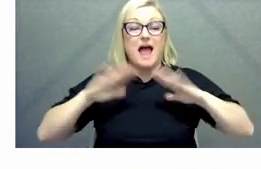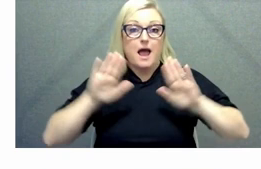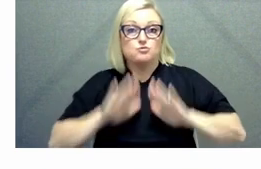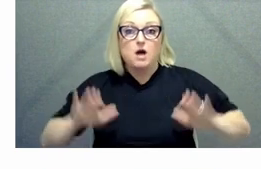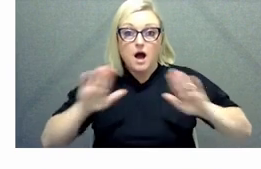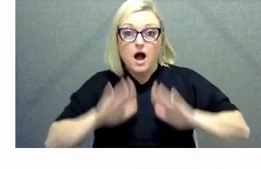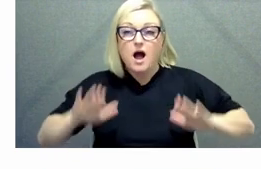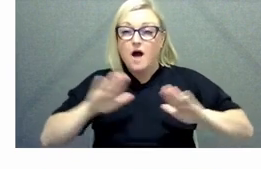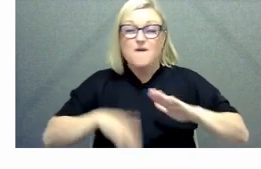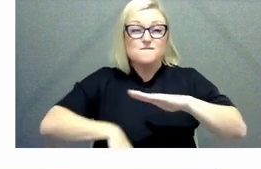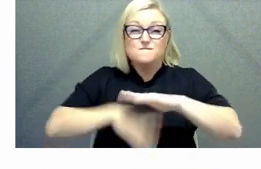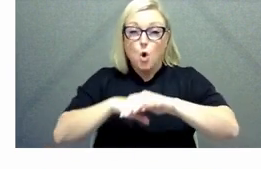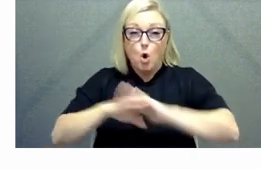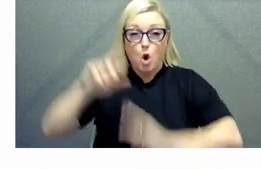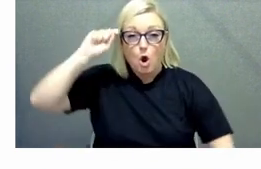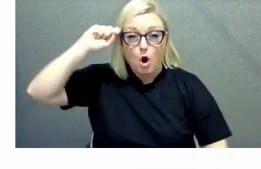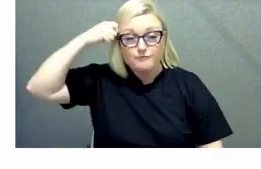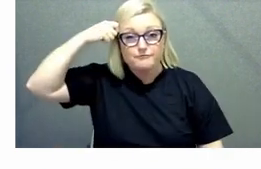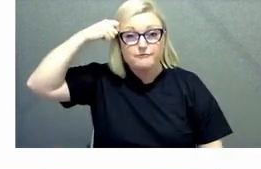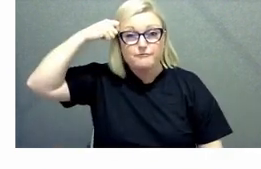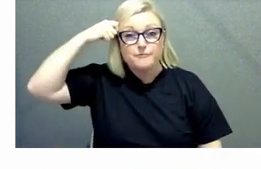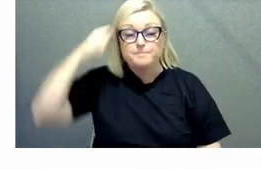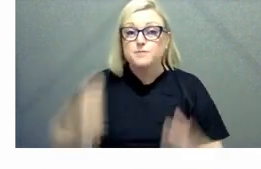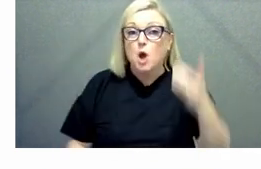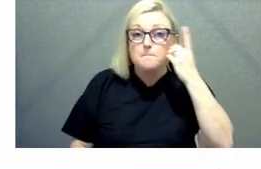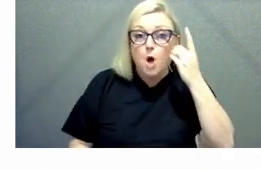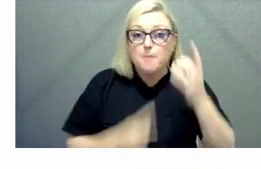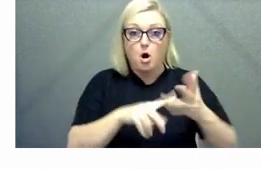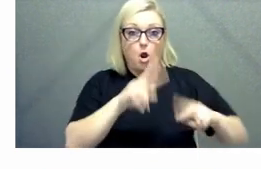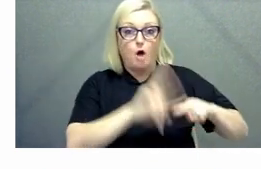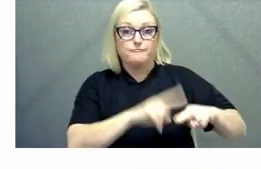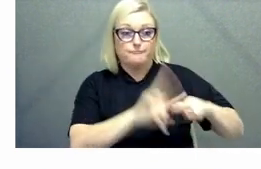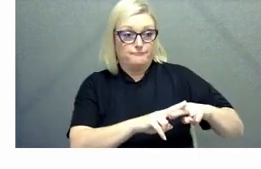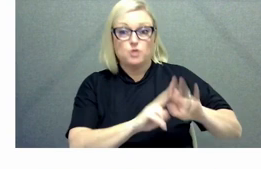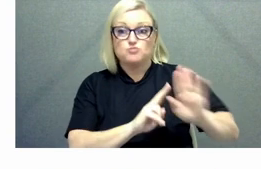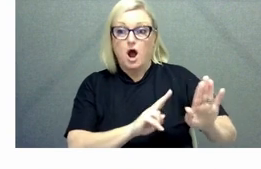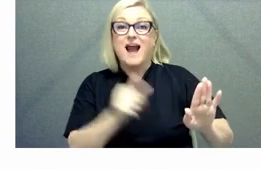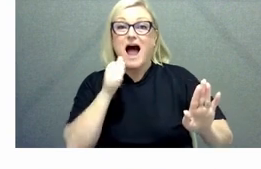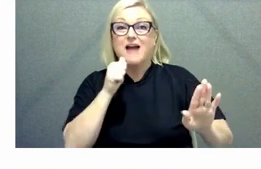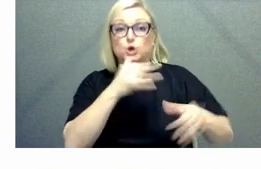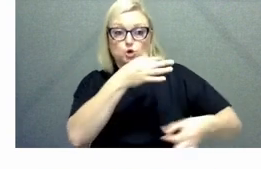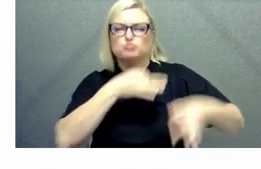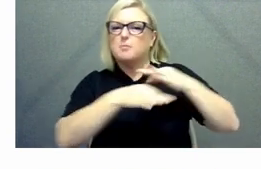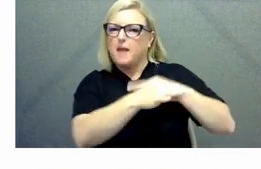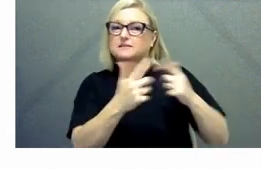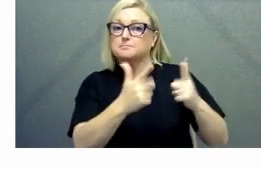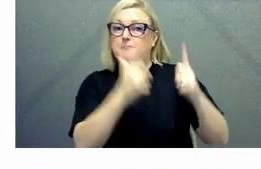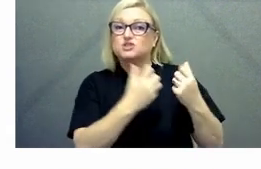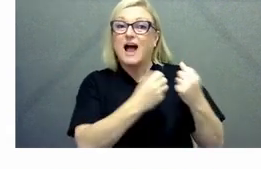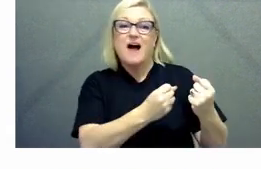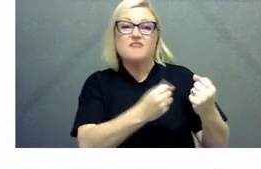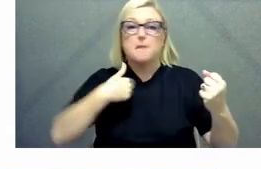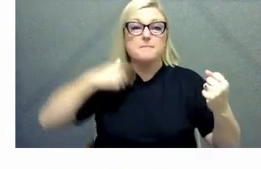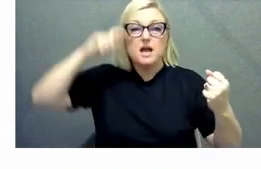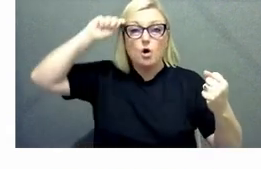didn't i turned my phone off um there was obviously someone acting for me uh etc but i was gone i was on